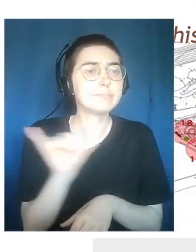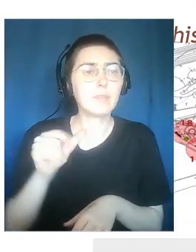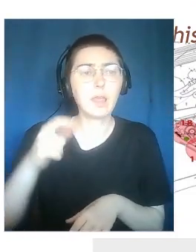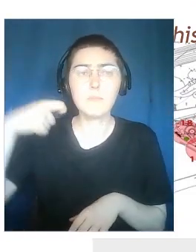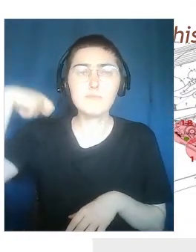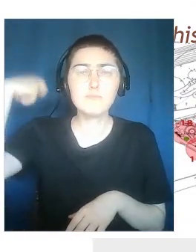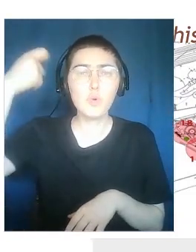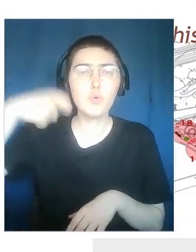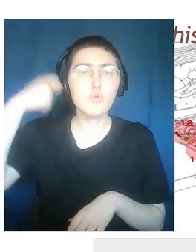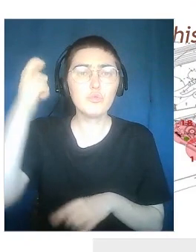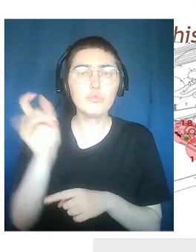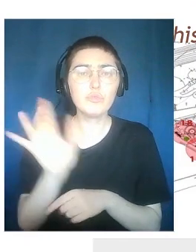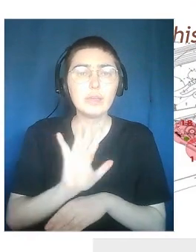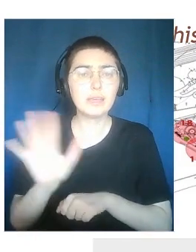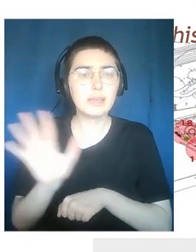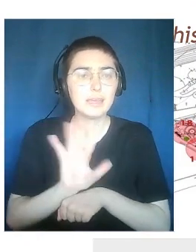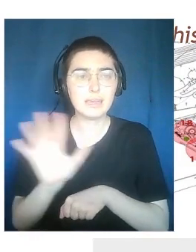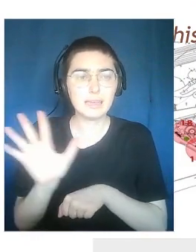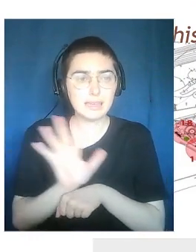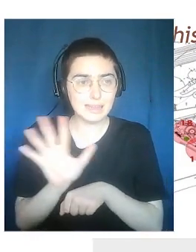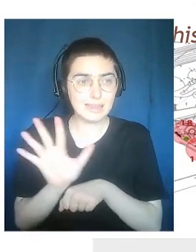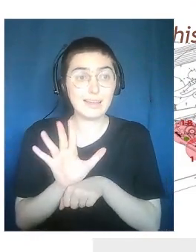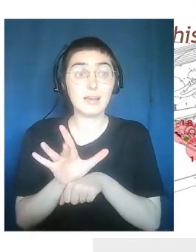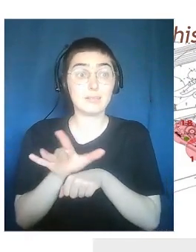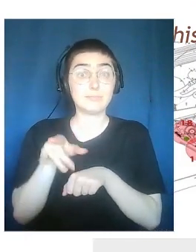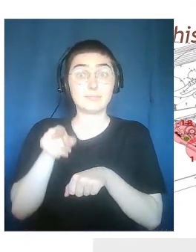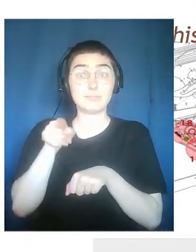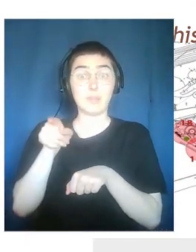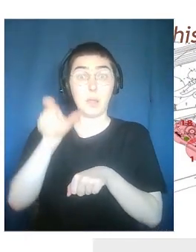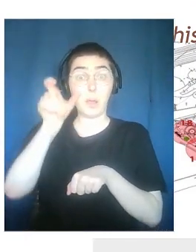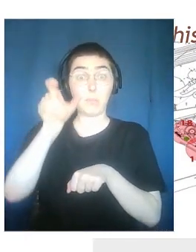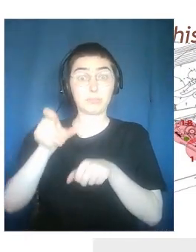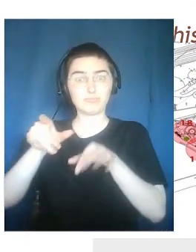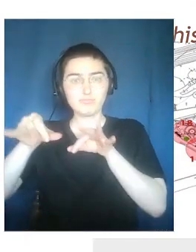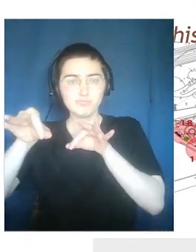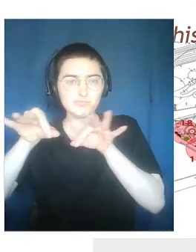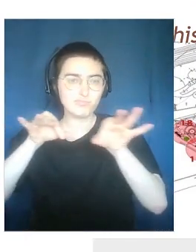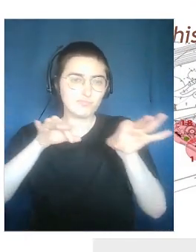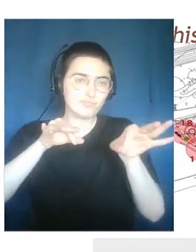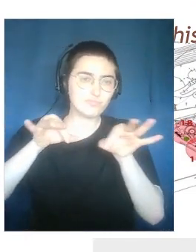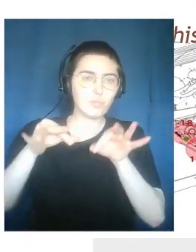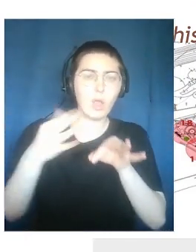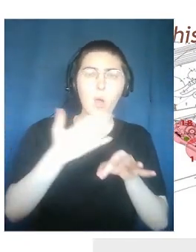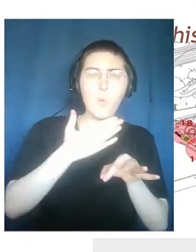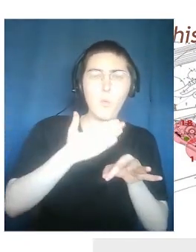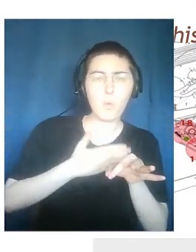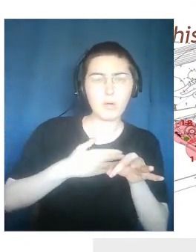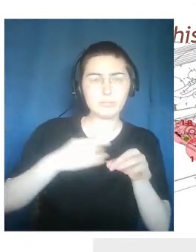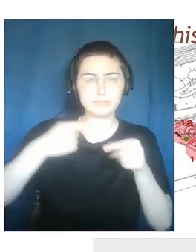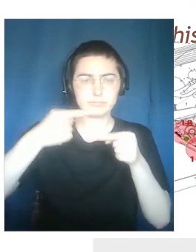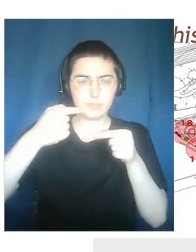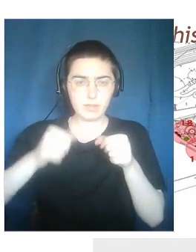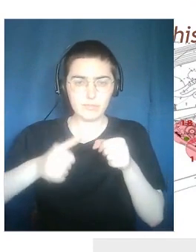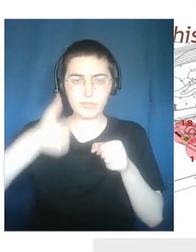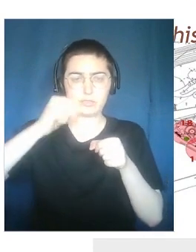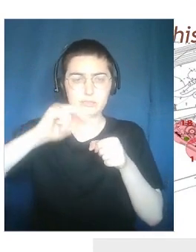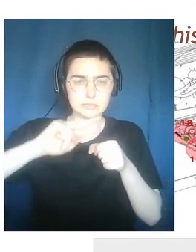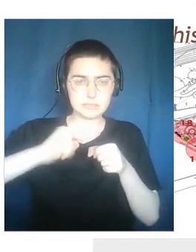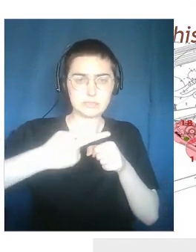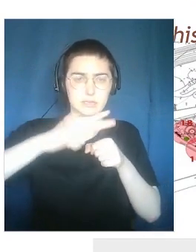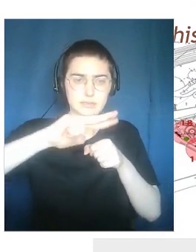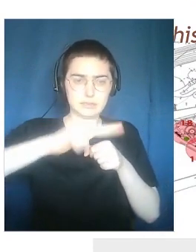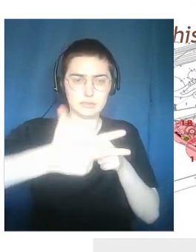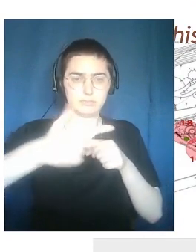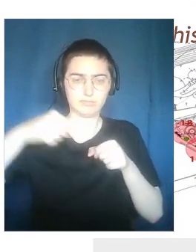dramaturgy. Just like an artist writes a dramaturgic play and creates